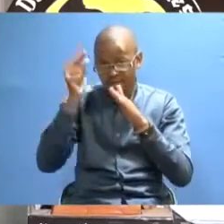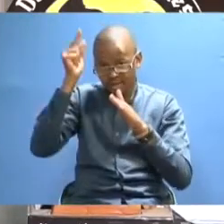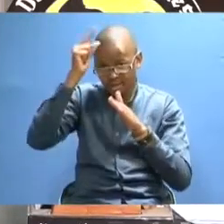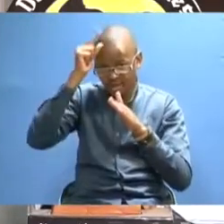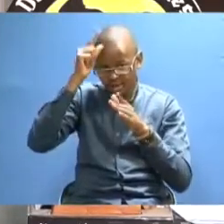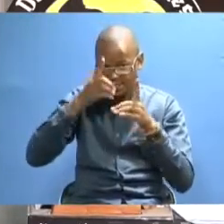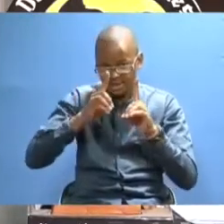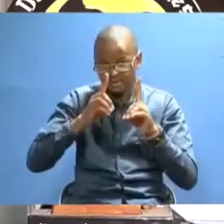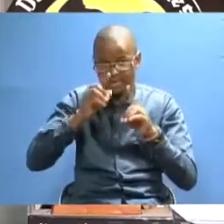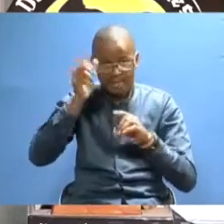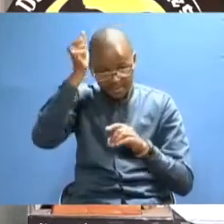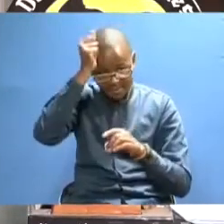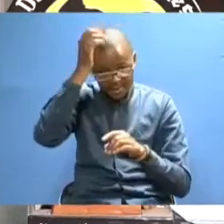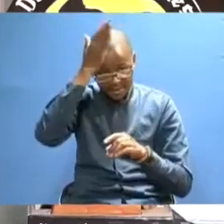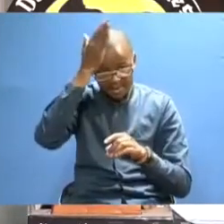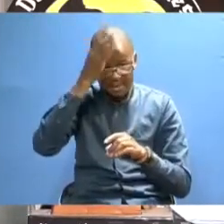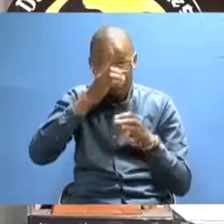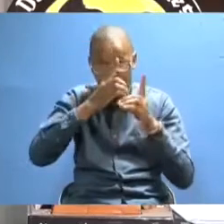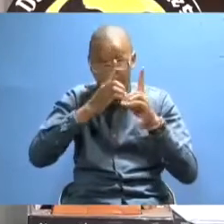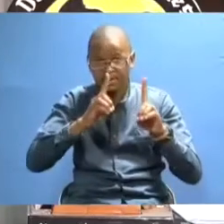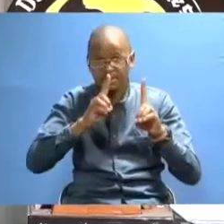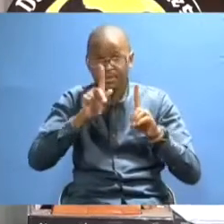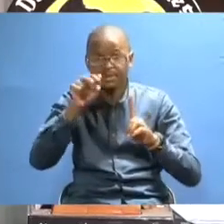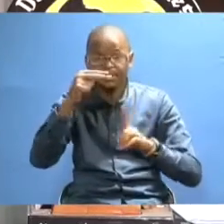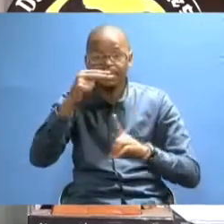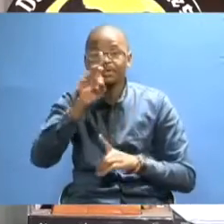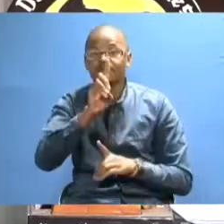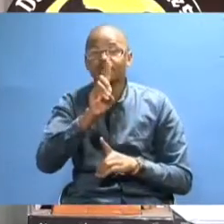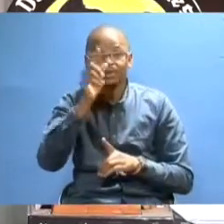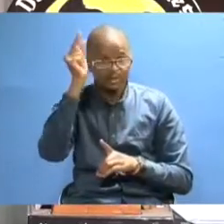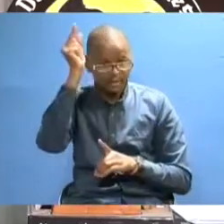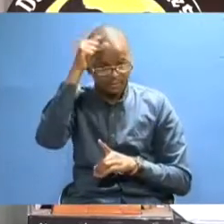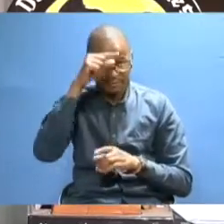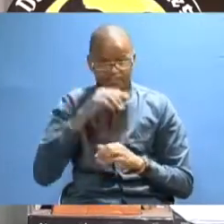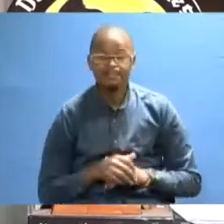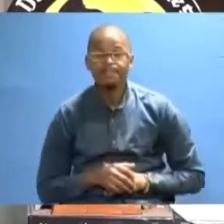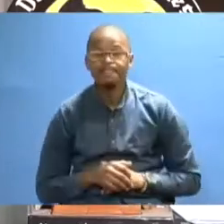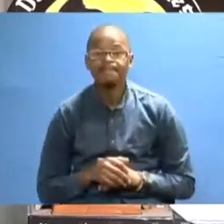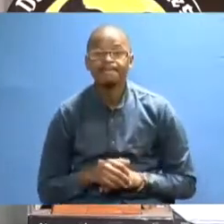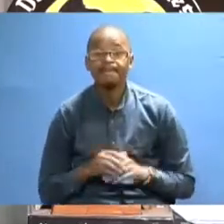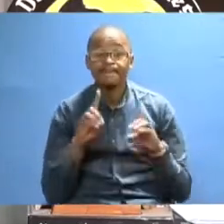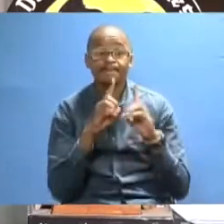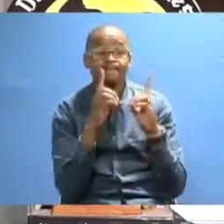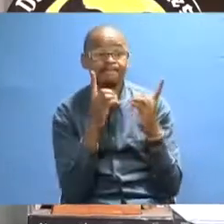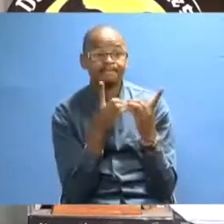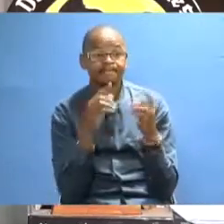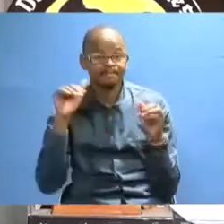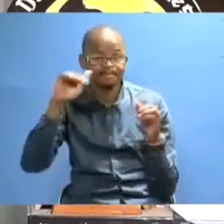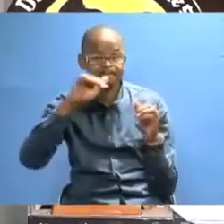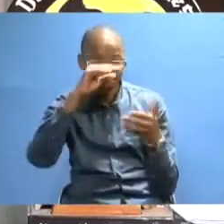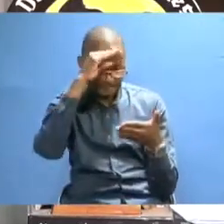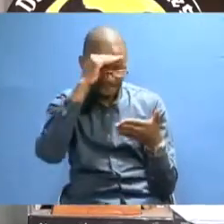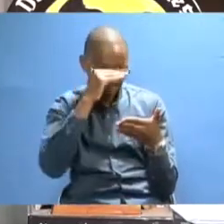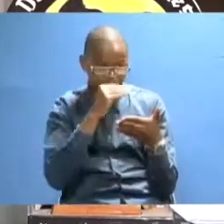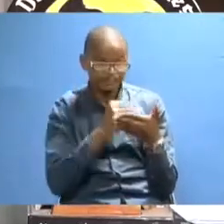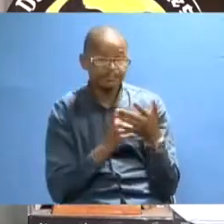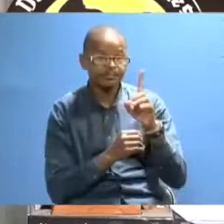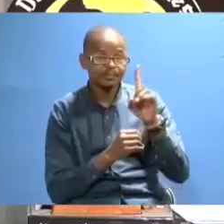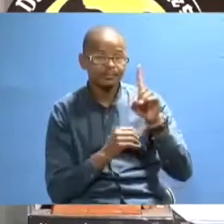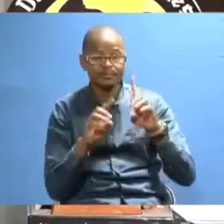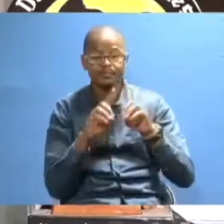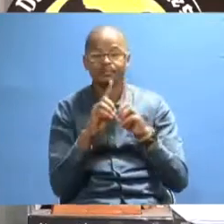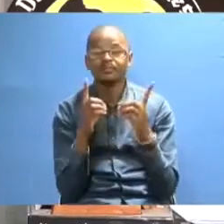degrees, master degrees and PhD degrees. The Department of Environmental Studies